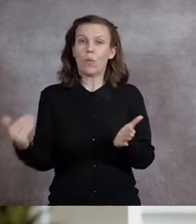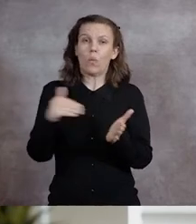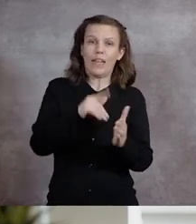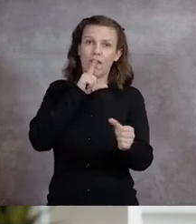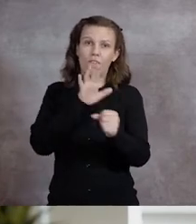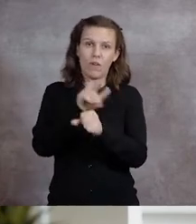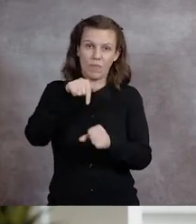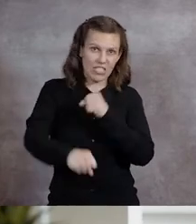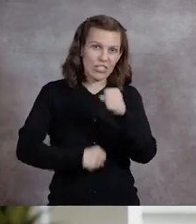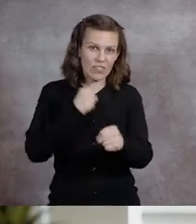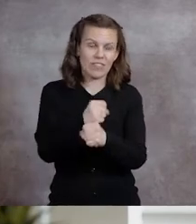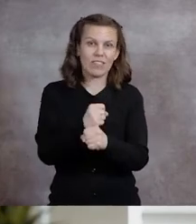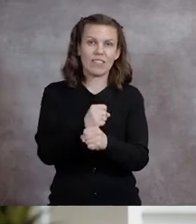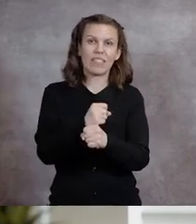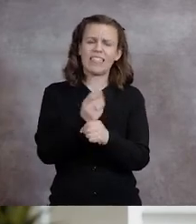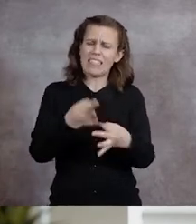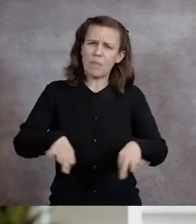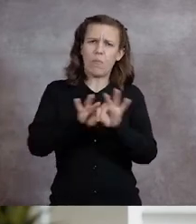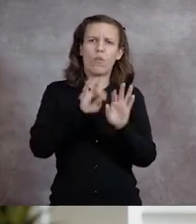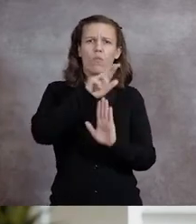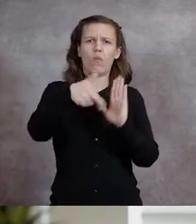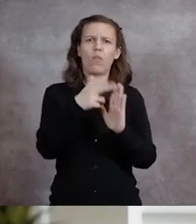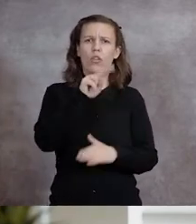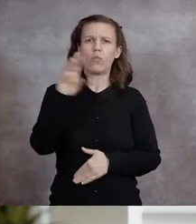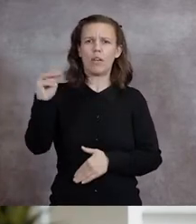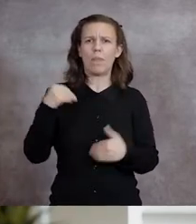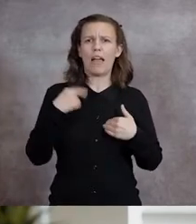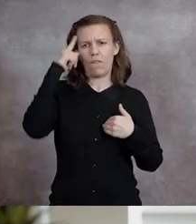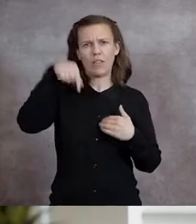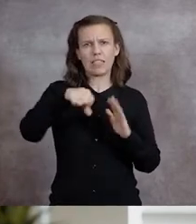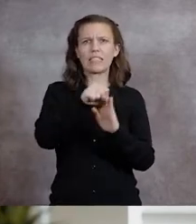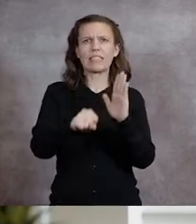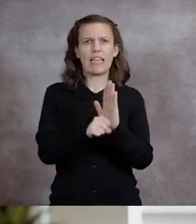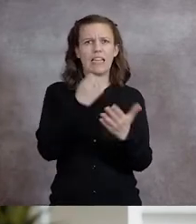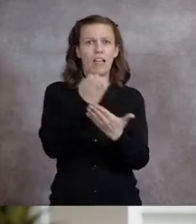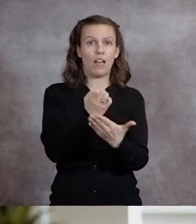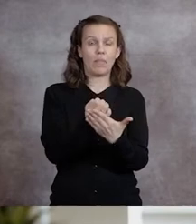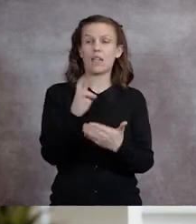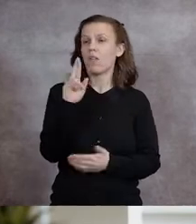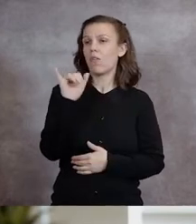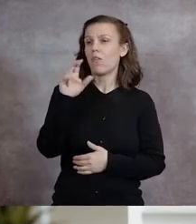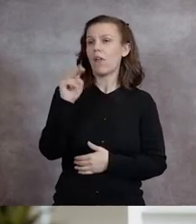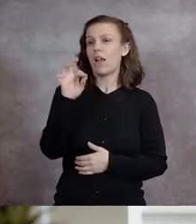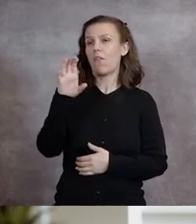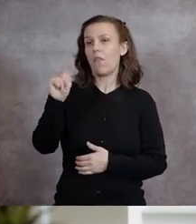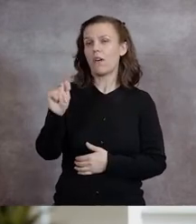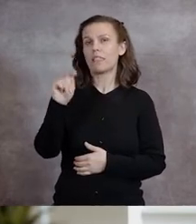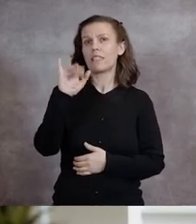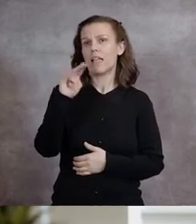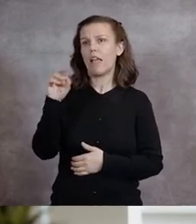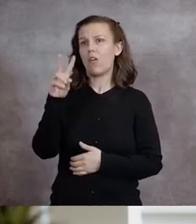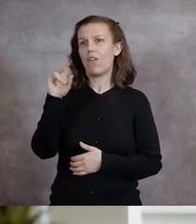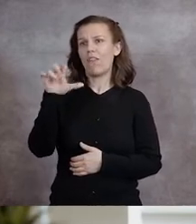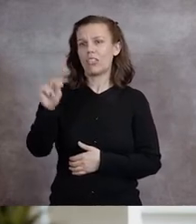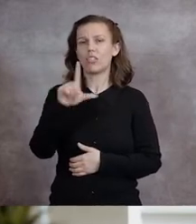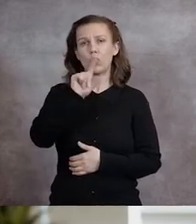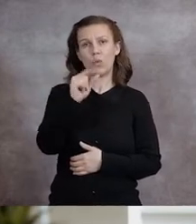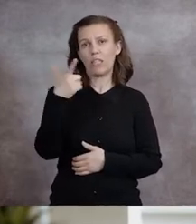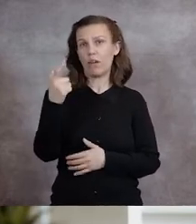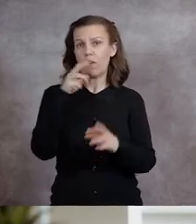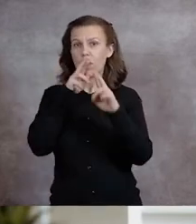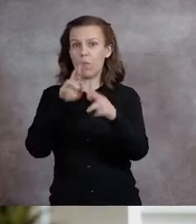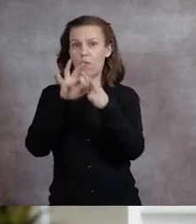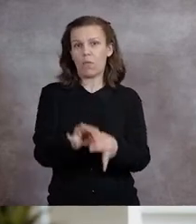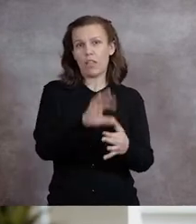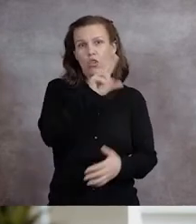reconfirmed this year is the vital role UNM plays in our state's economy. Rainforest Innovation's 2021 report